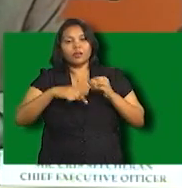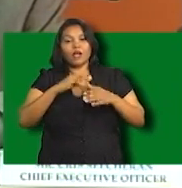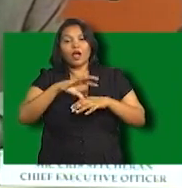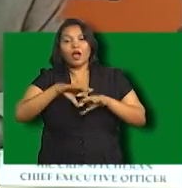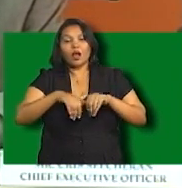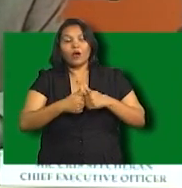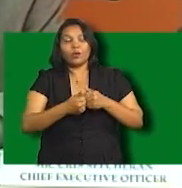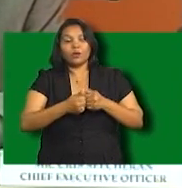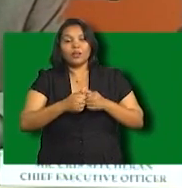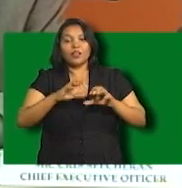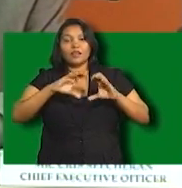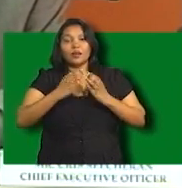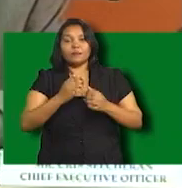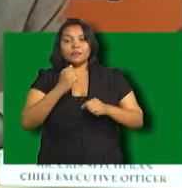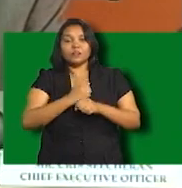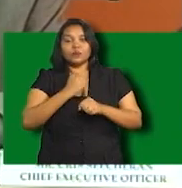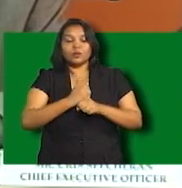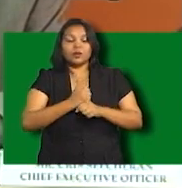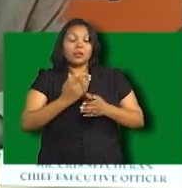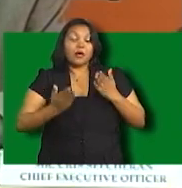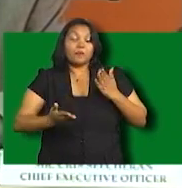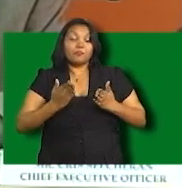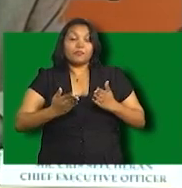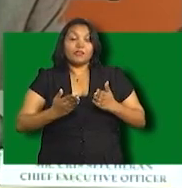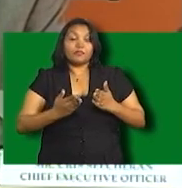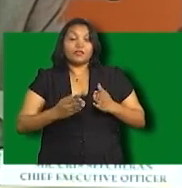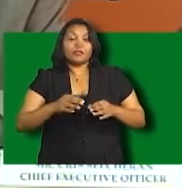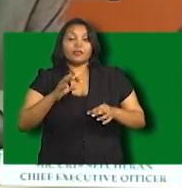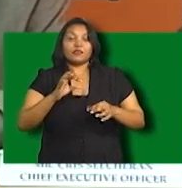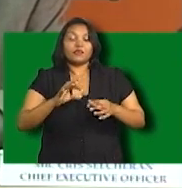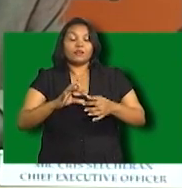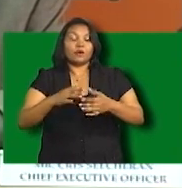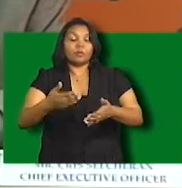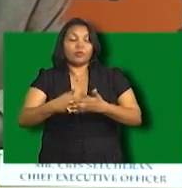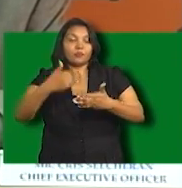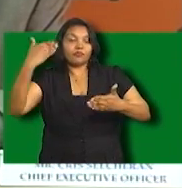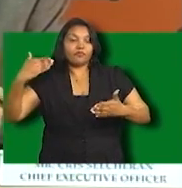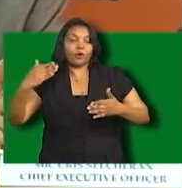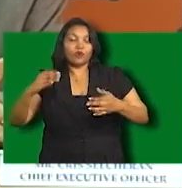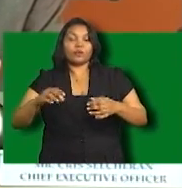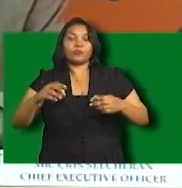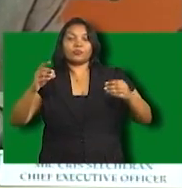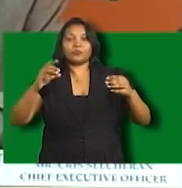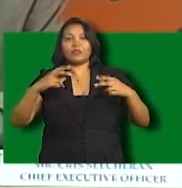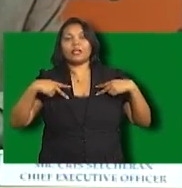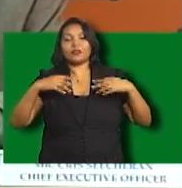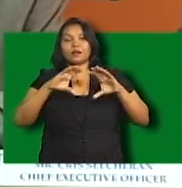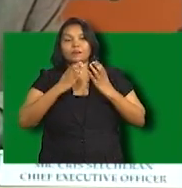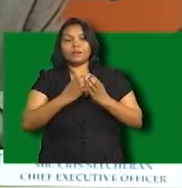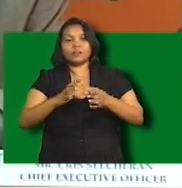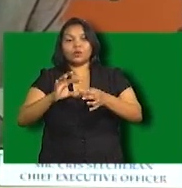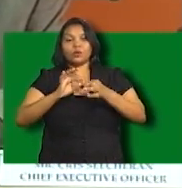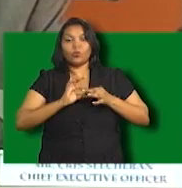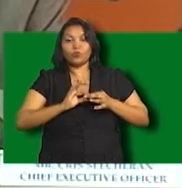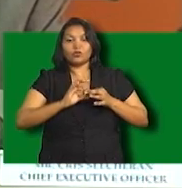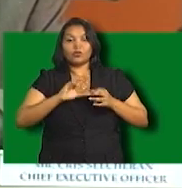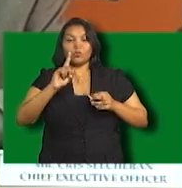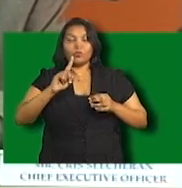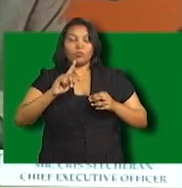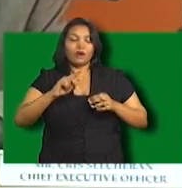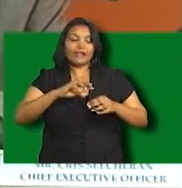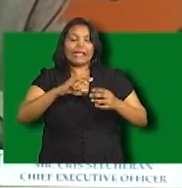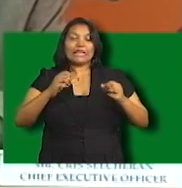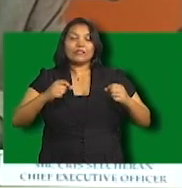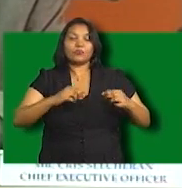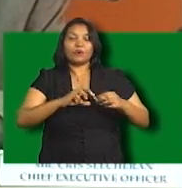network, a single channel network, provide the content on that channel, that will disappear in the digital scenario. That